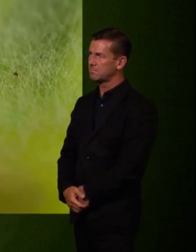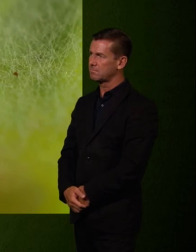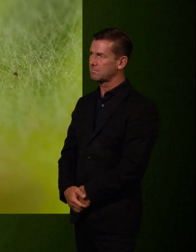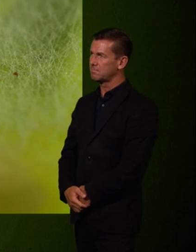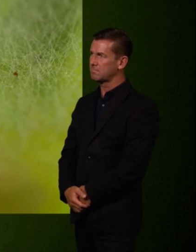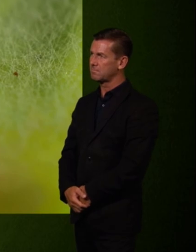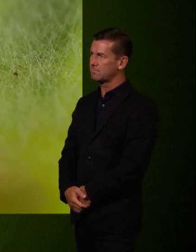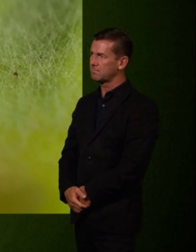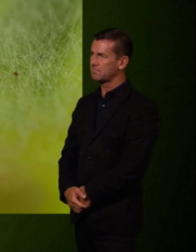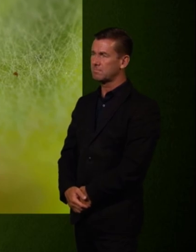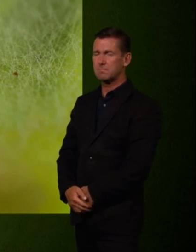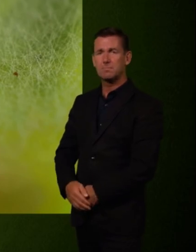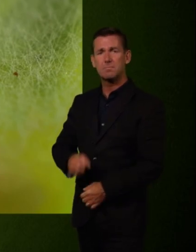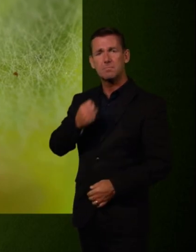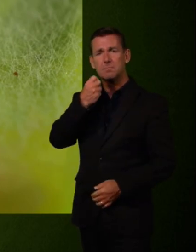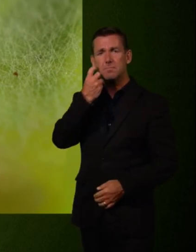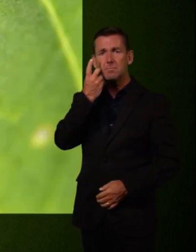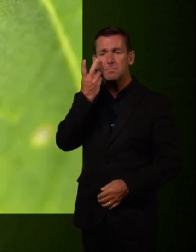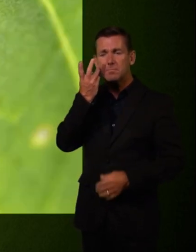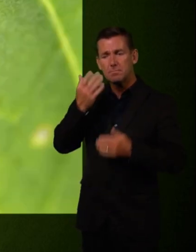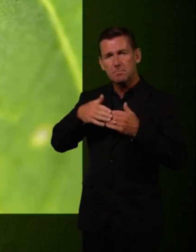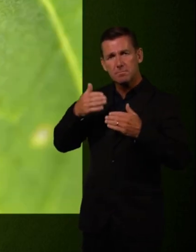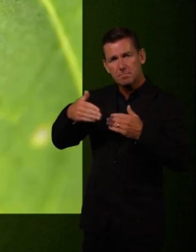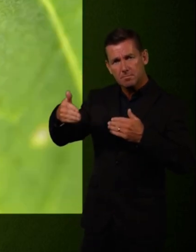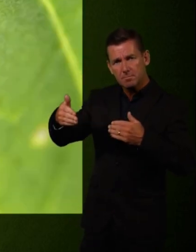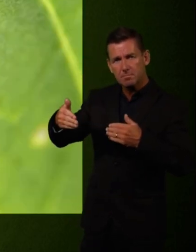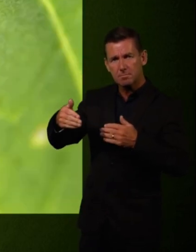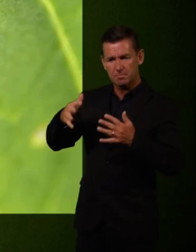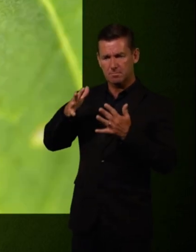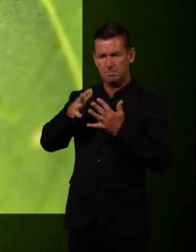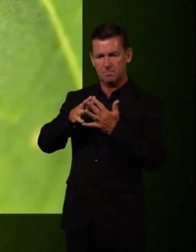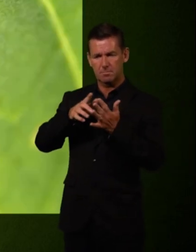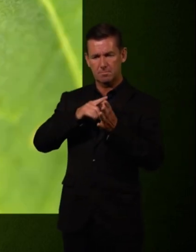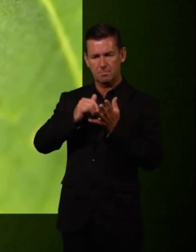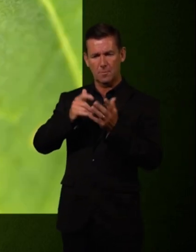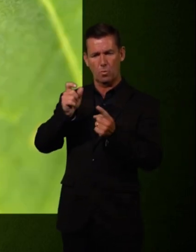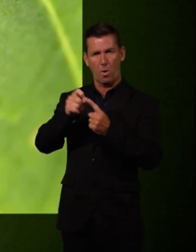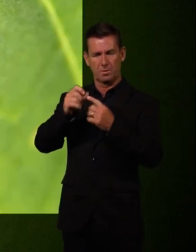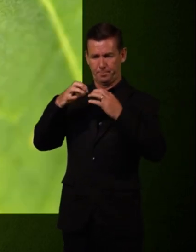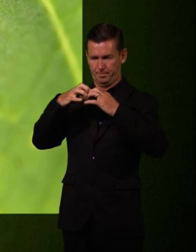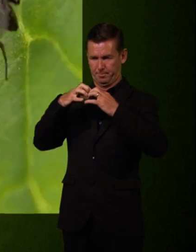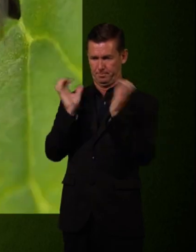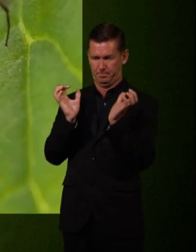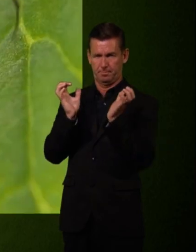A few days later, the adult wasps start to emerge.